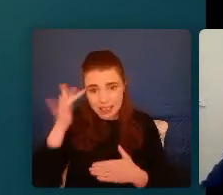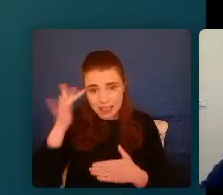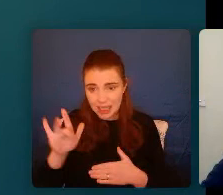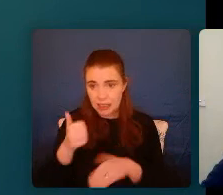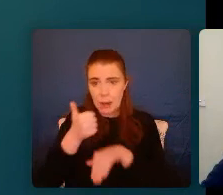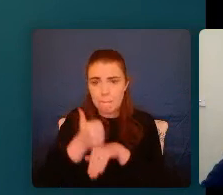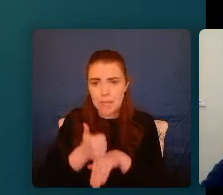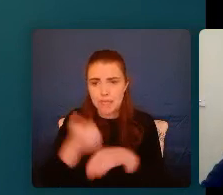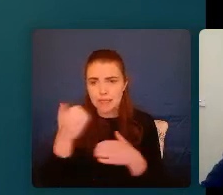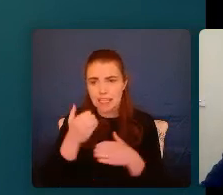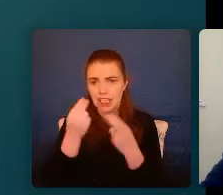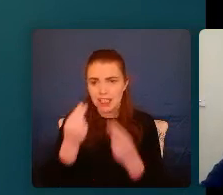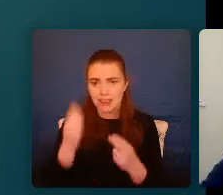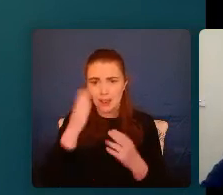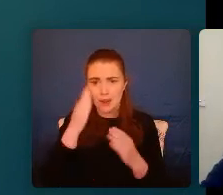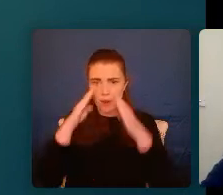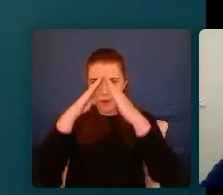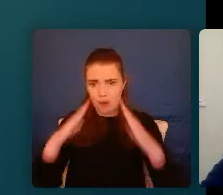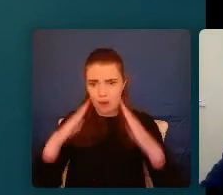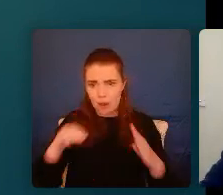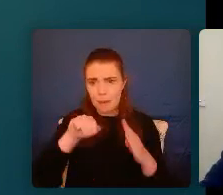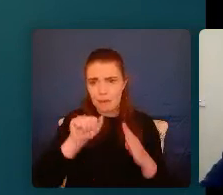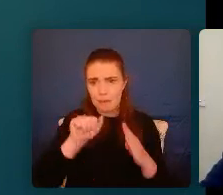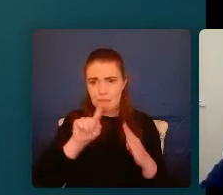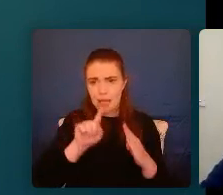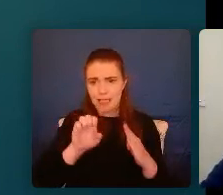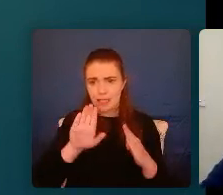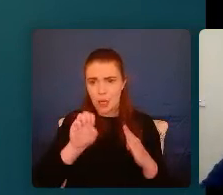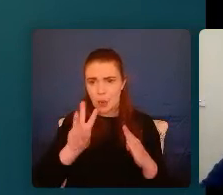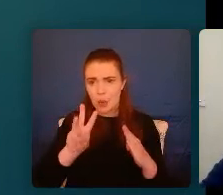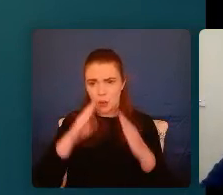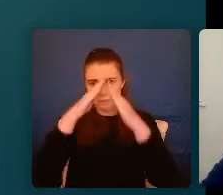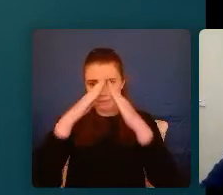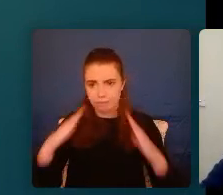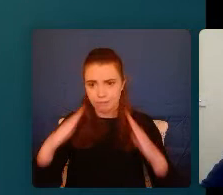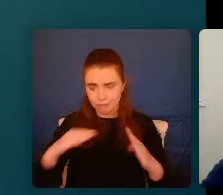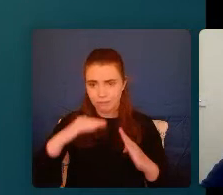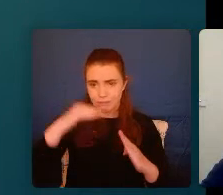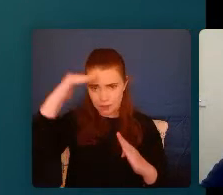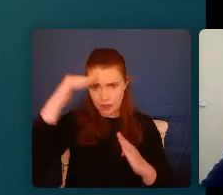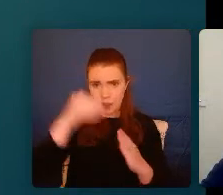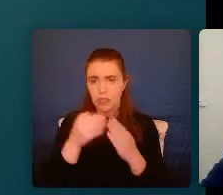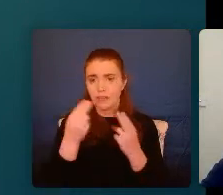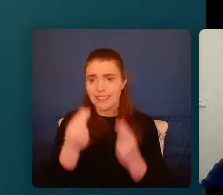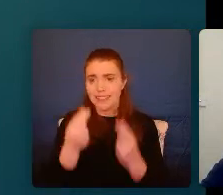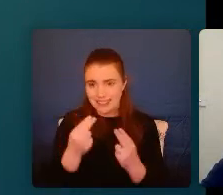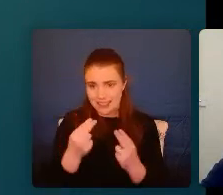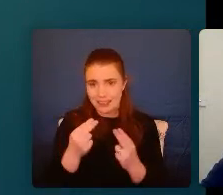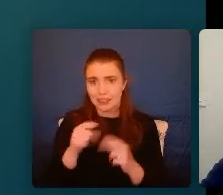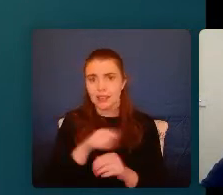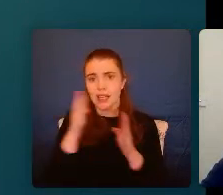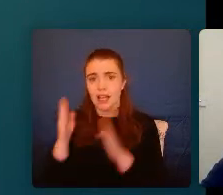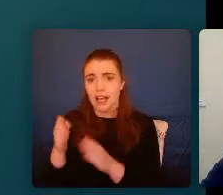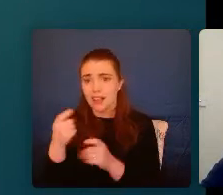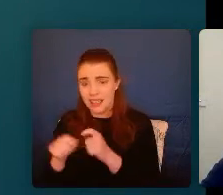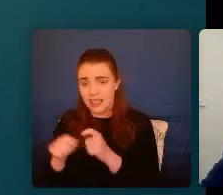care needs or massive hierarchy are just not being met. But also the impact, I suppose, of what can go on in a household where we have a